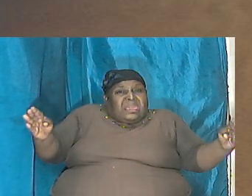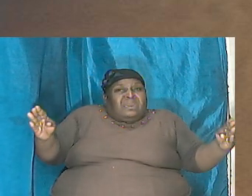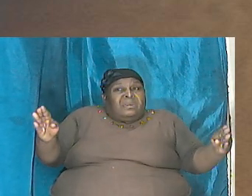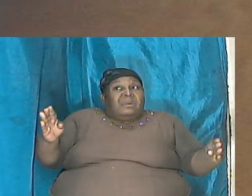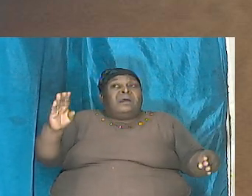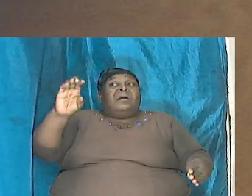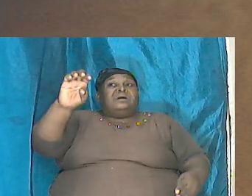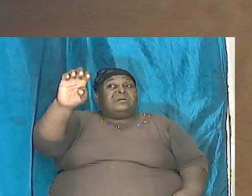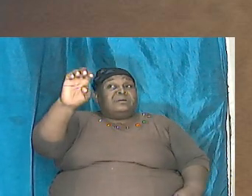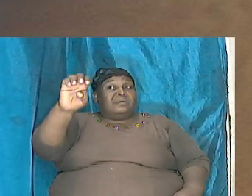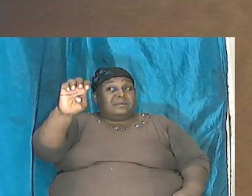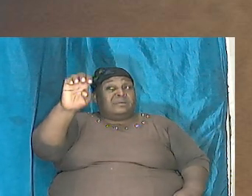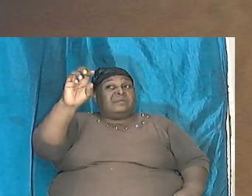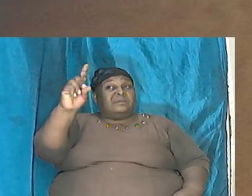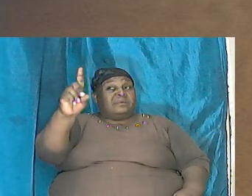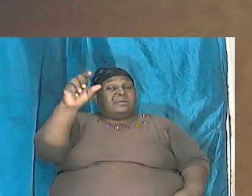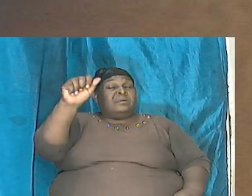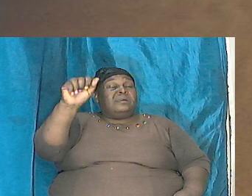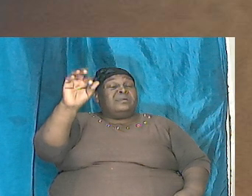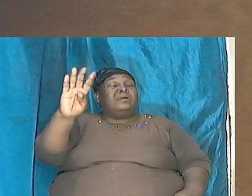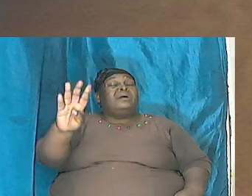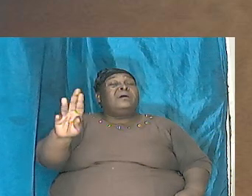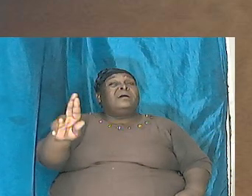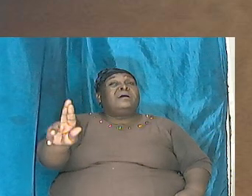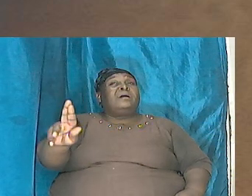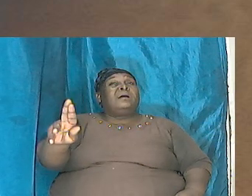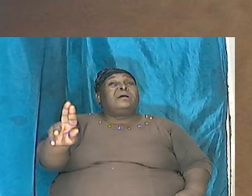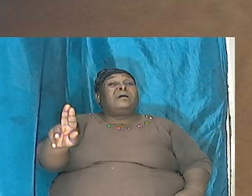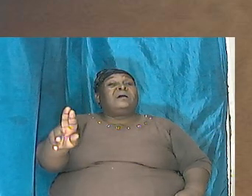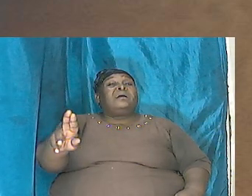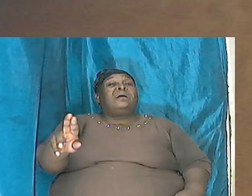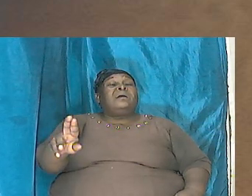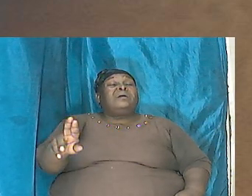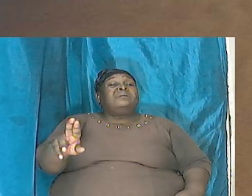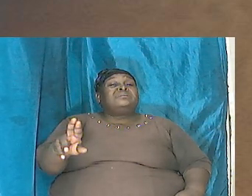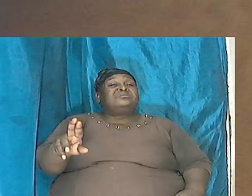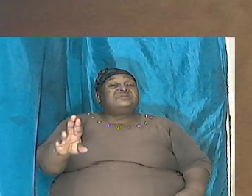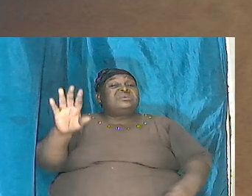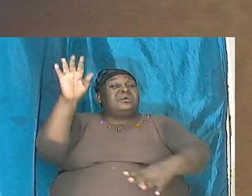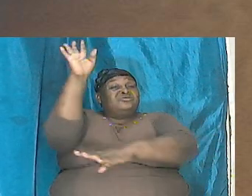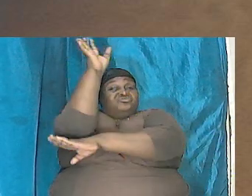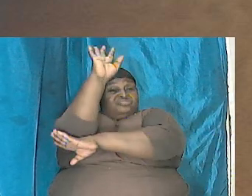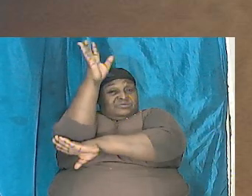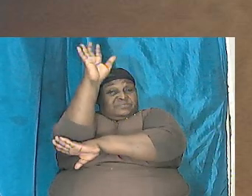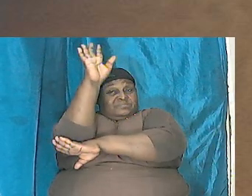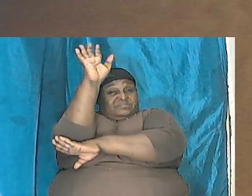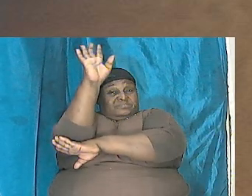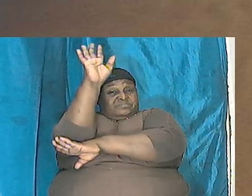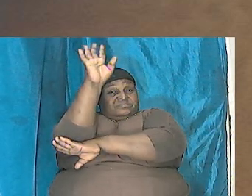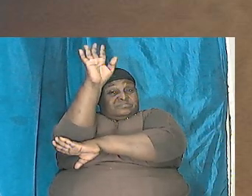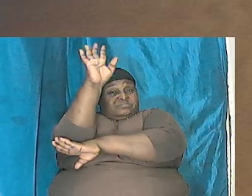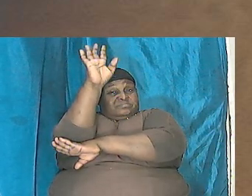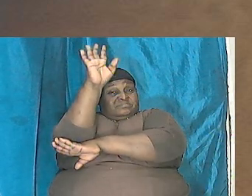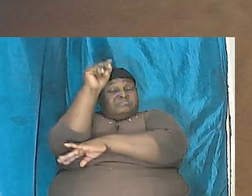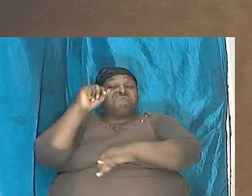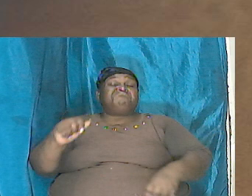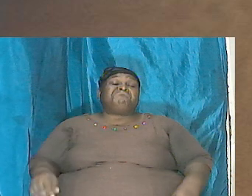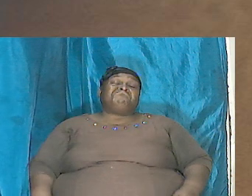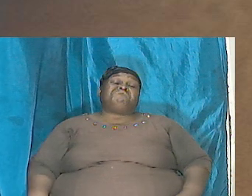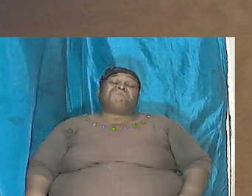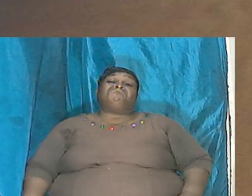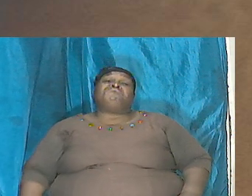how large how massive a cedar tree is